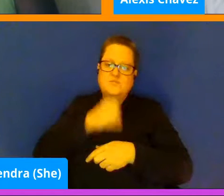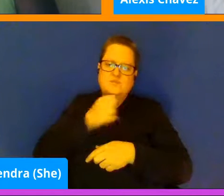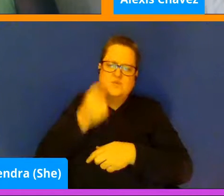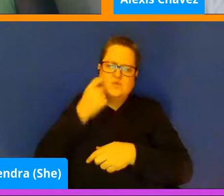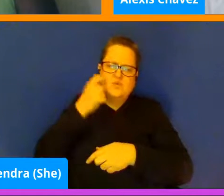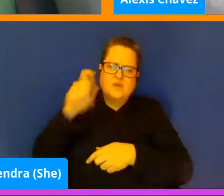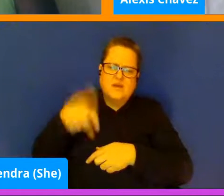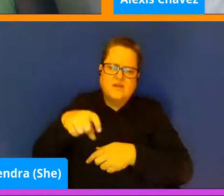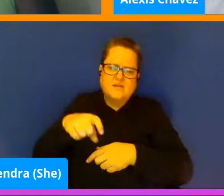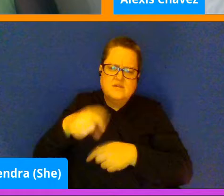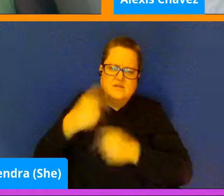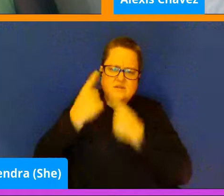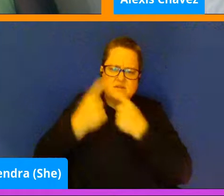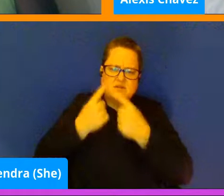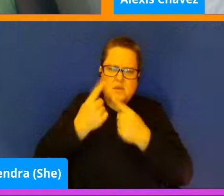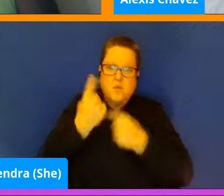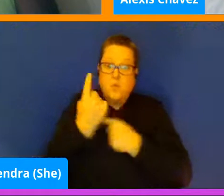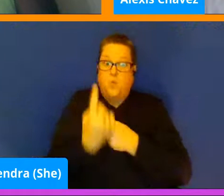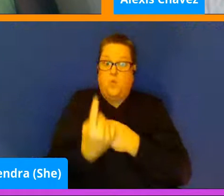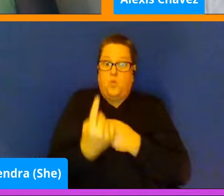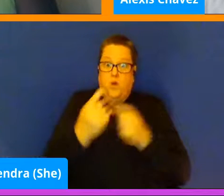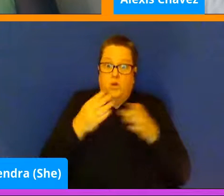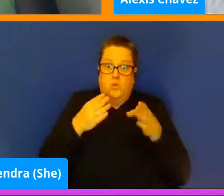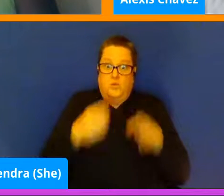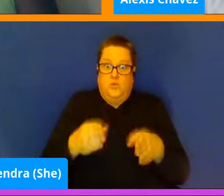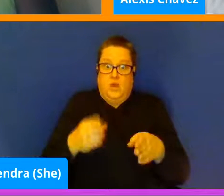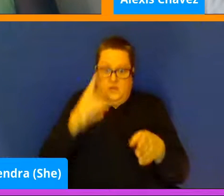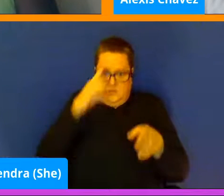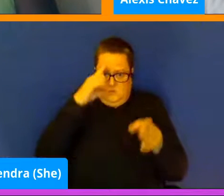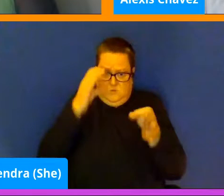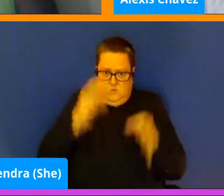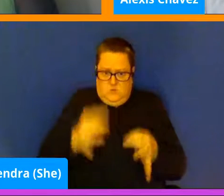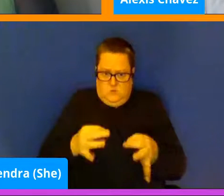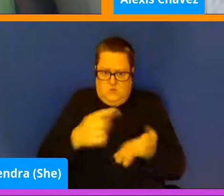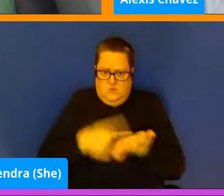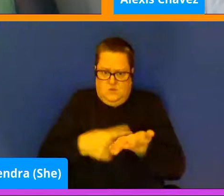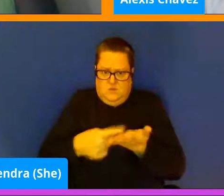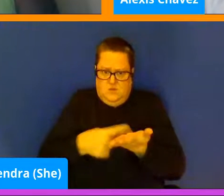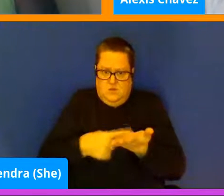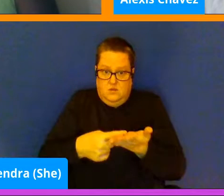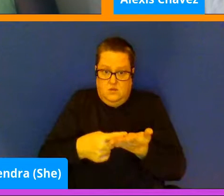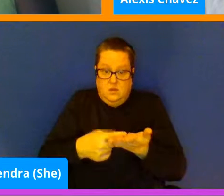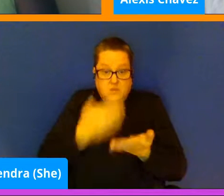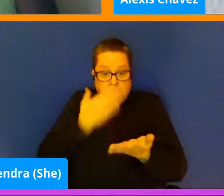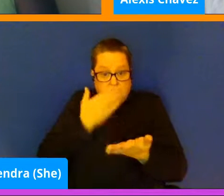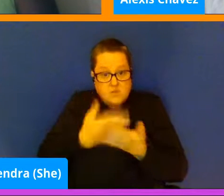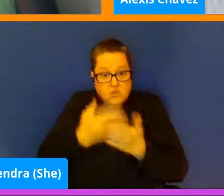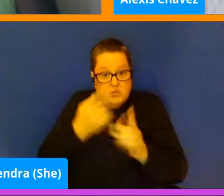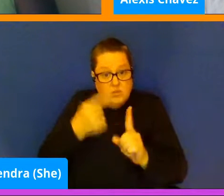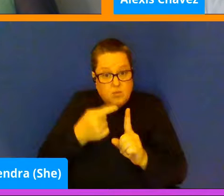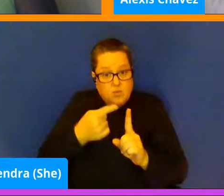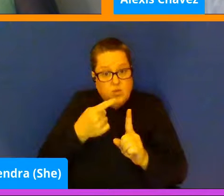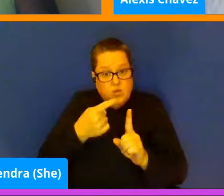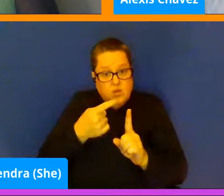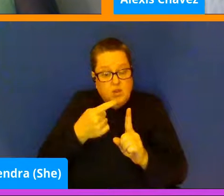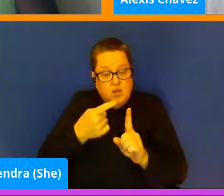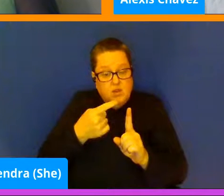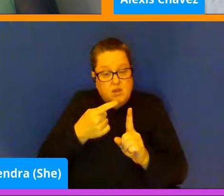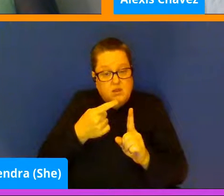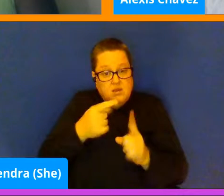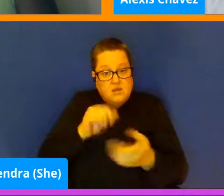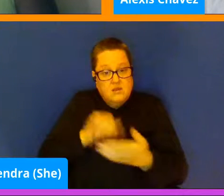I think that it's a good point that Big Panda brought up because really,